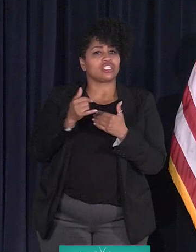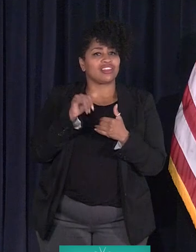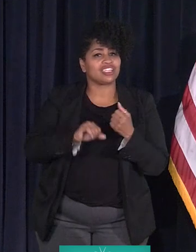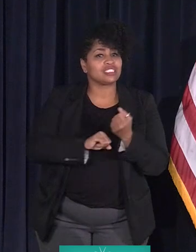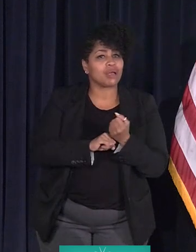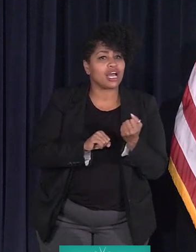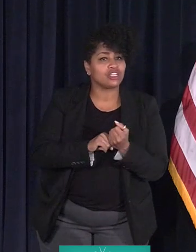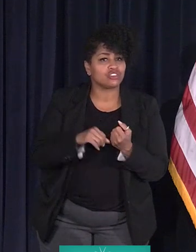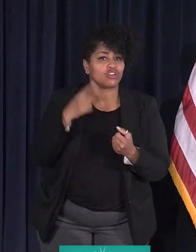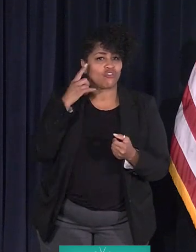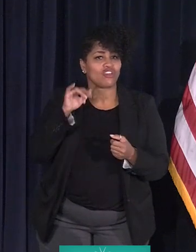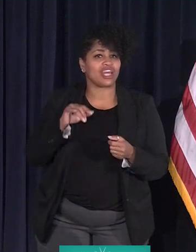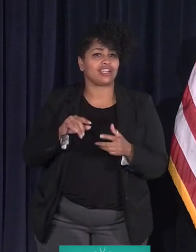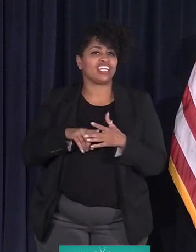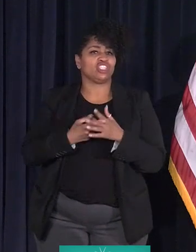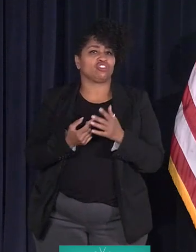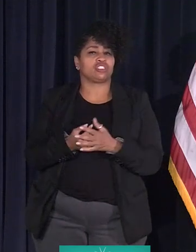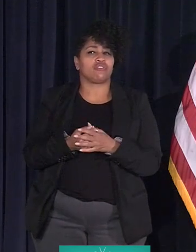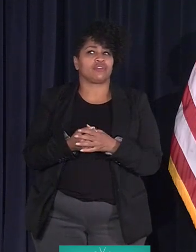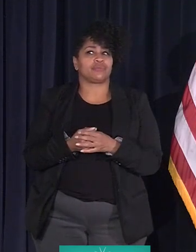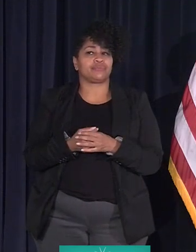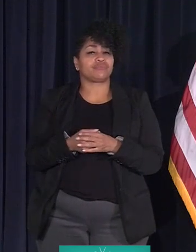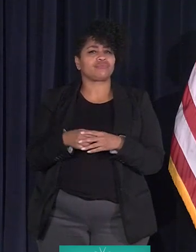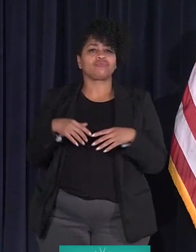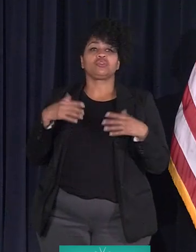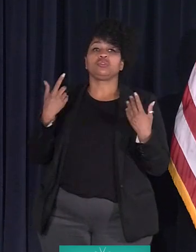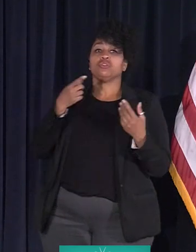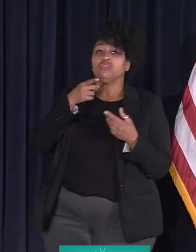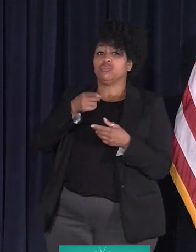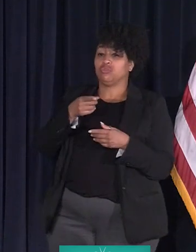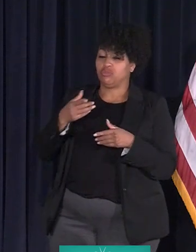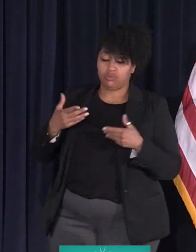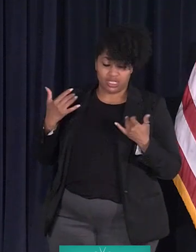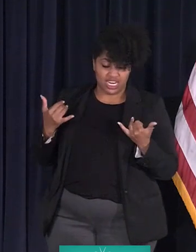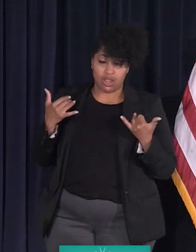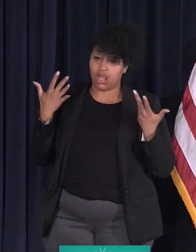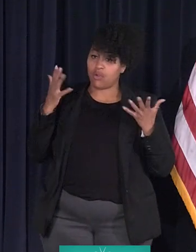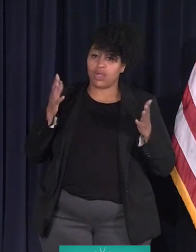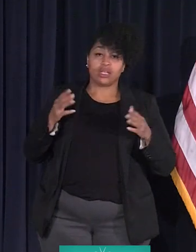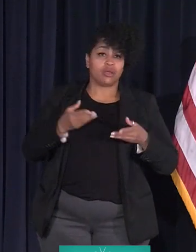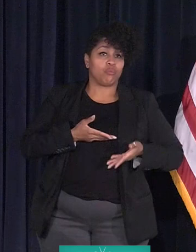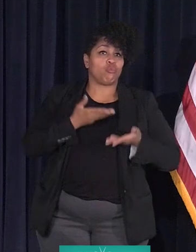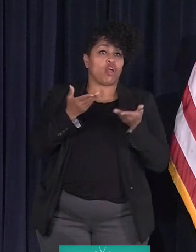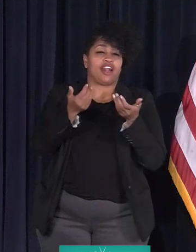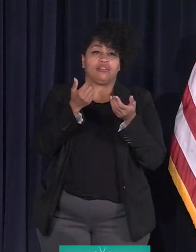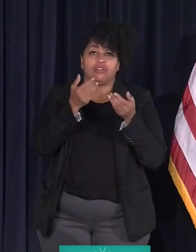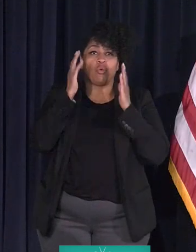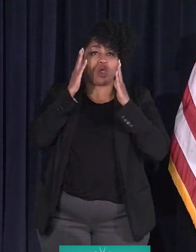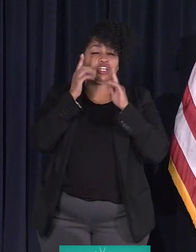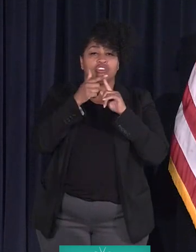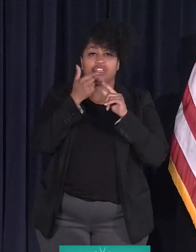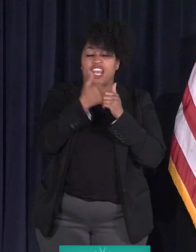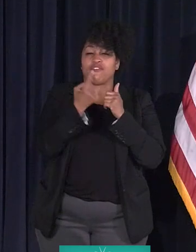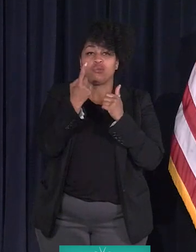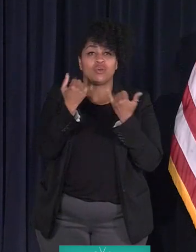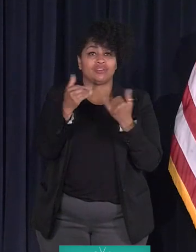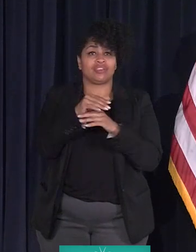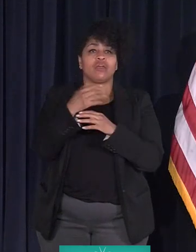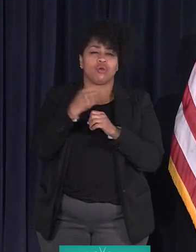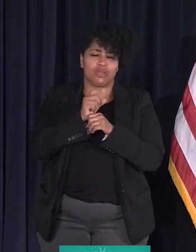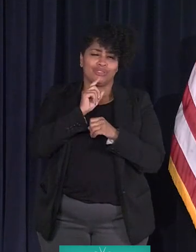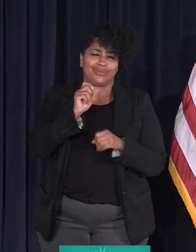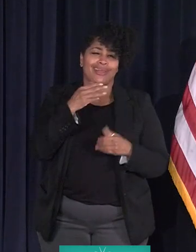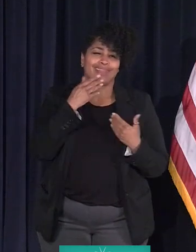Equitable Internet Initiative. All right. Well, you have raised everybody's awareness tonight, and we'll make sure. Thank you very much for the call. Thank you.